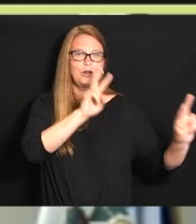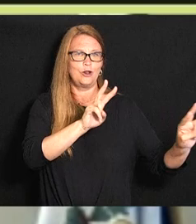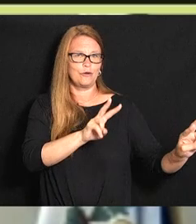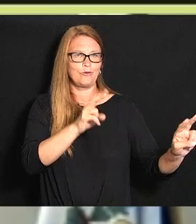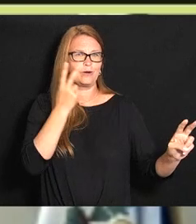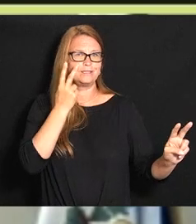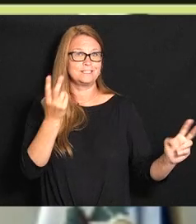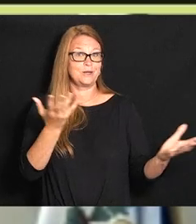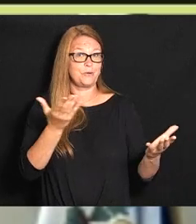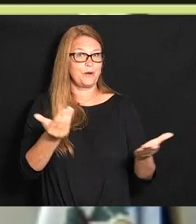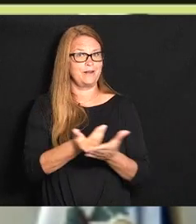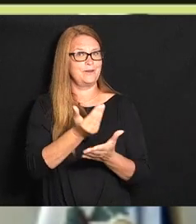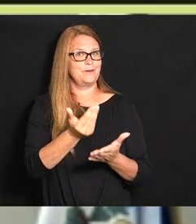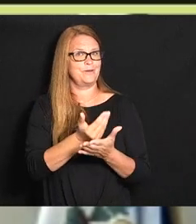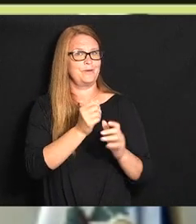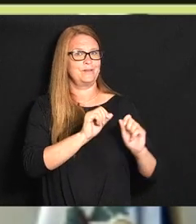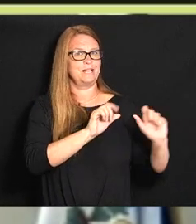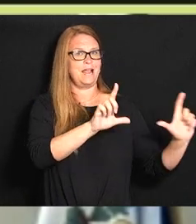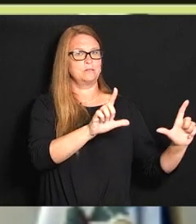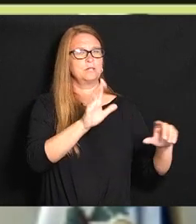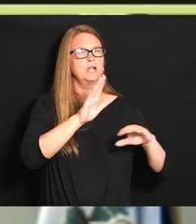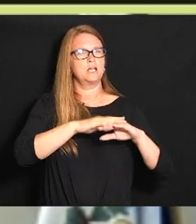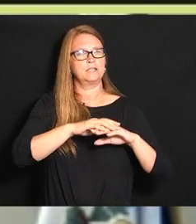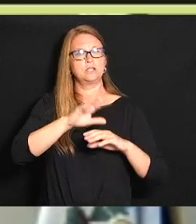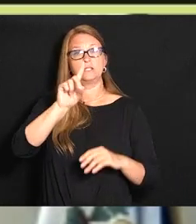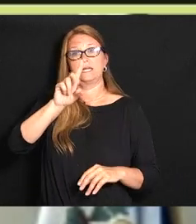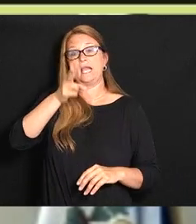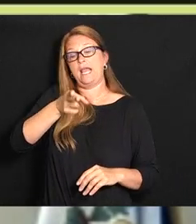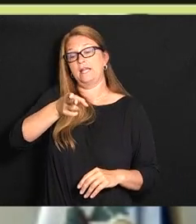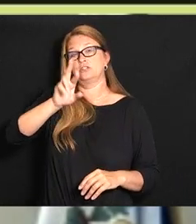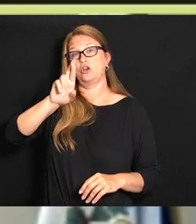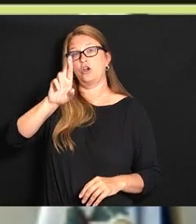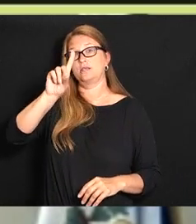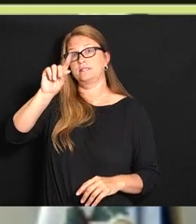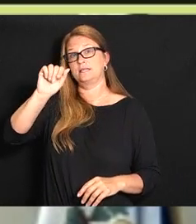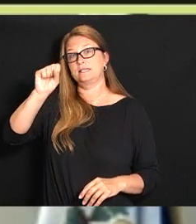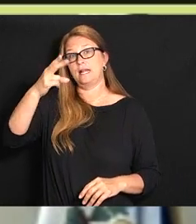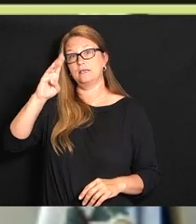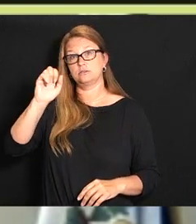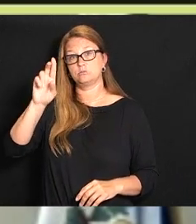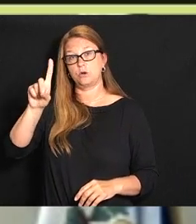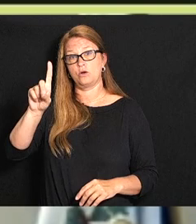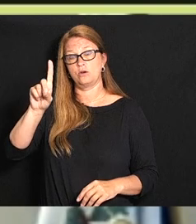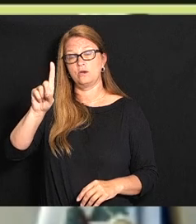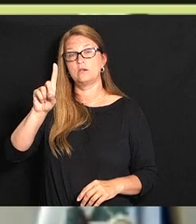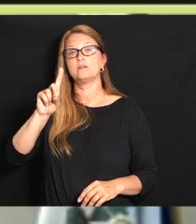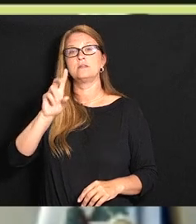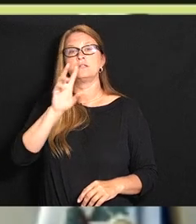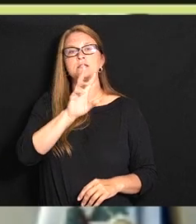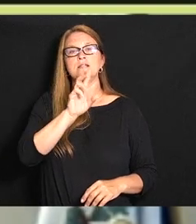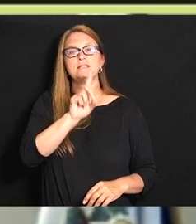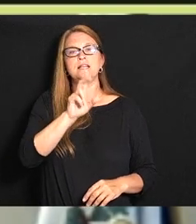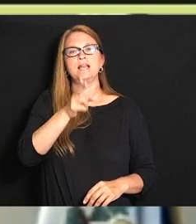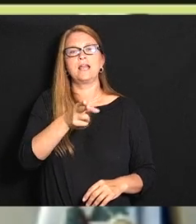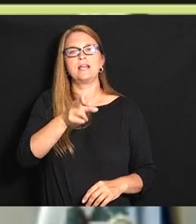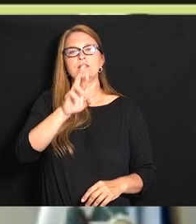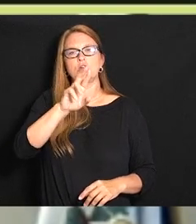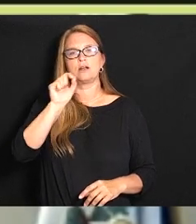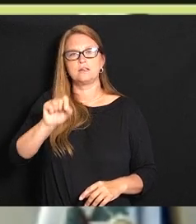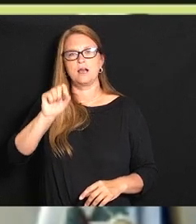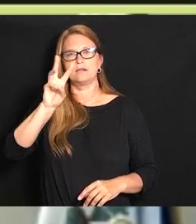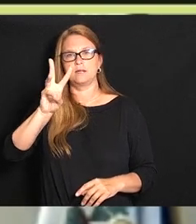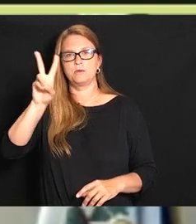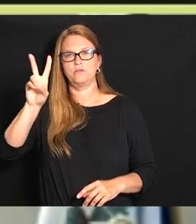changes that dashboard is located on the DHHR dashboard that will be DHHR dot WB